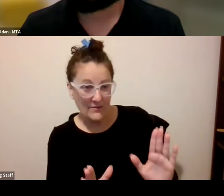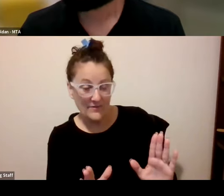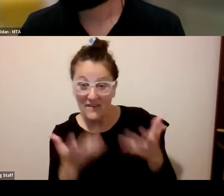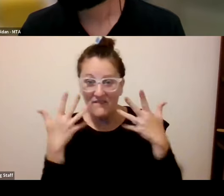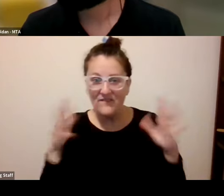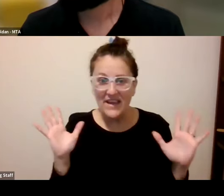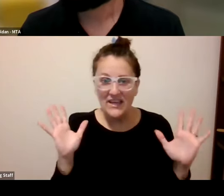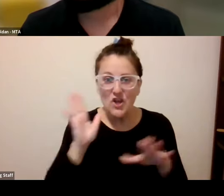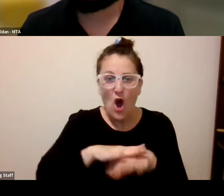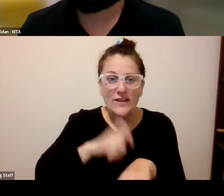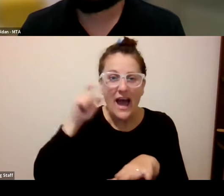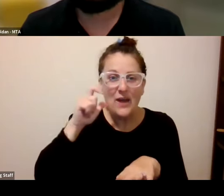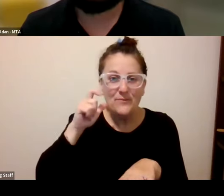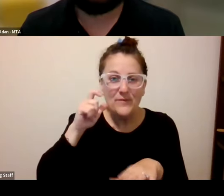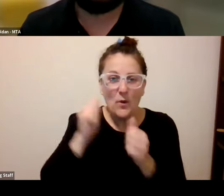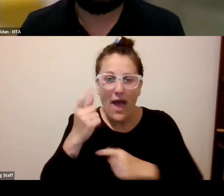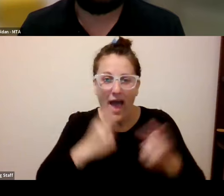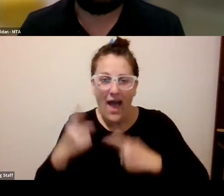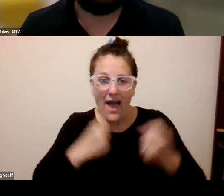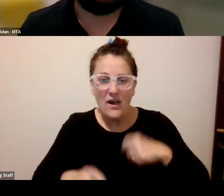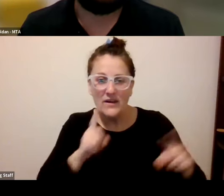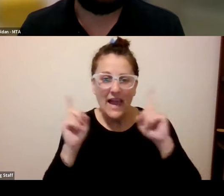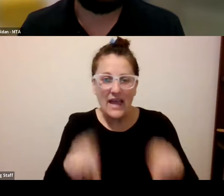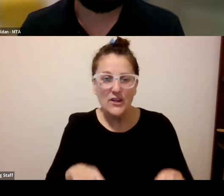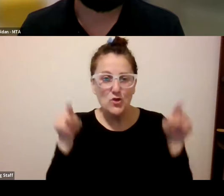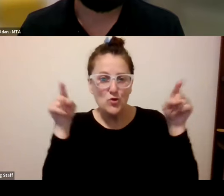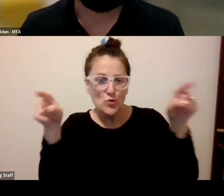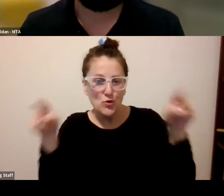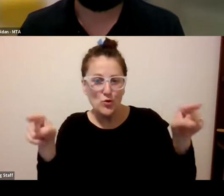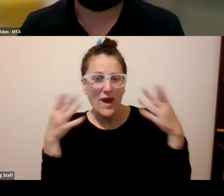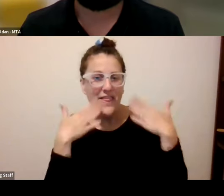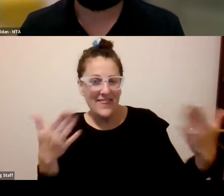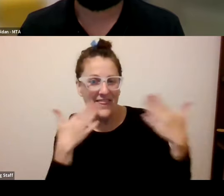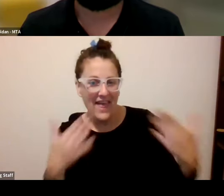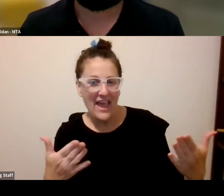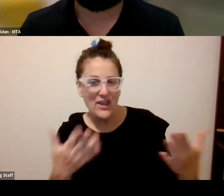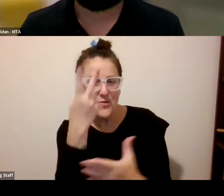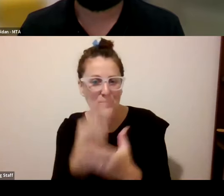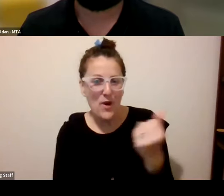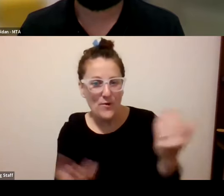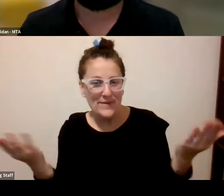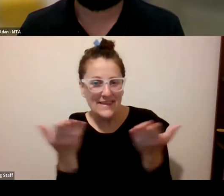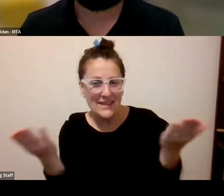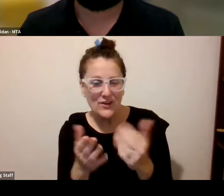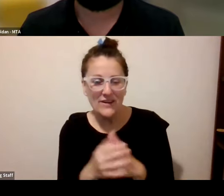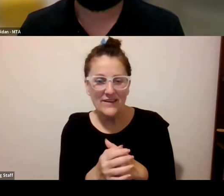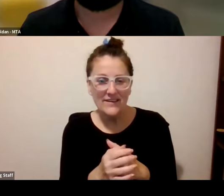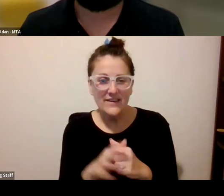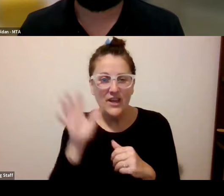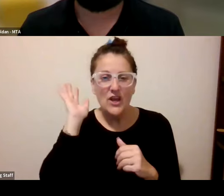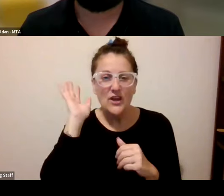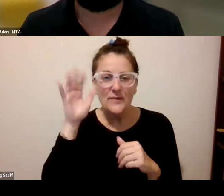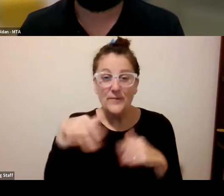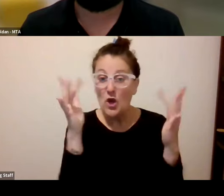almost exactly on time with the questions and you two gentlemen so i want to thank you both for being with us again your contact